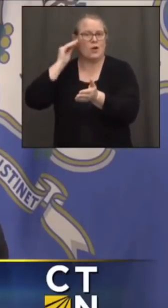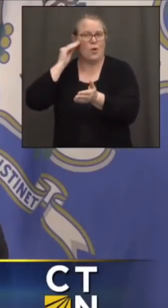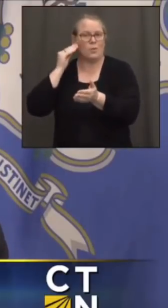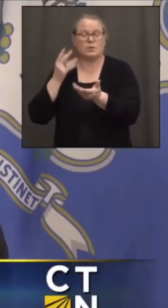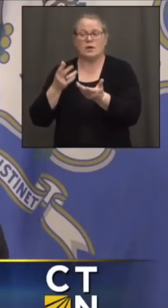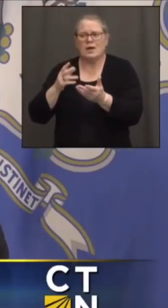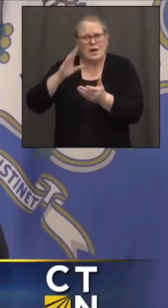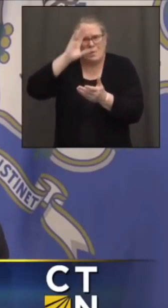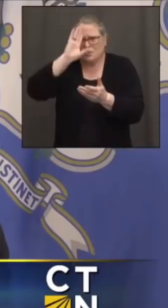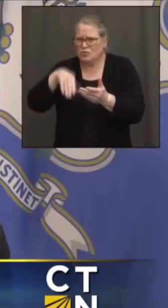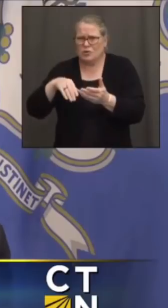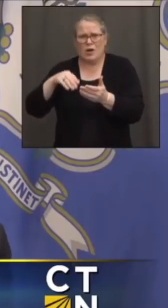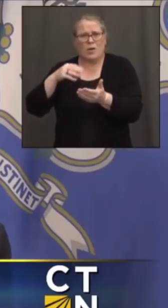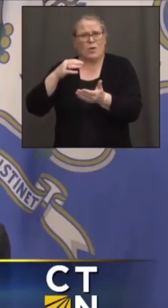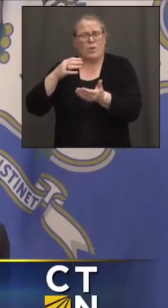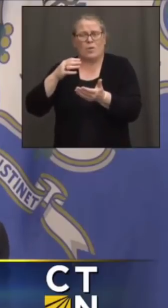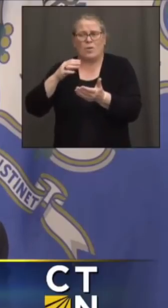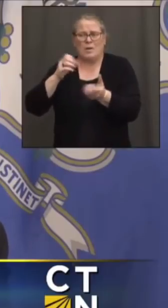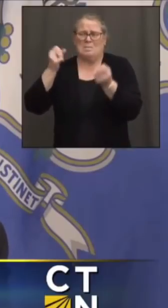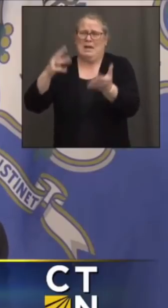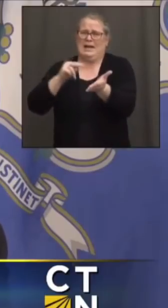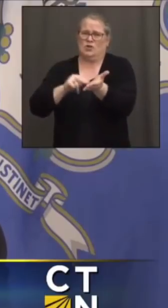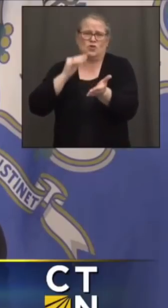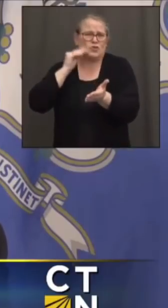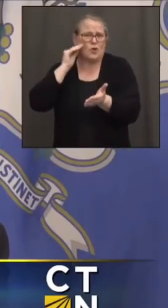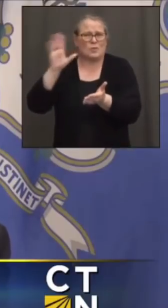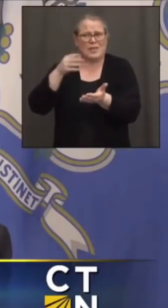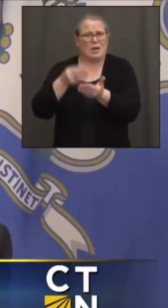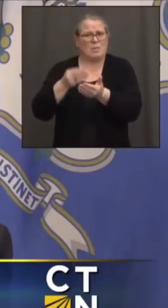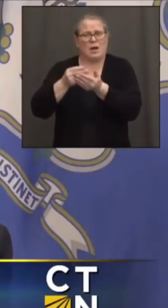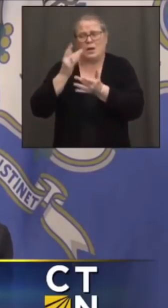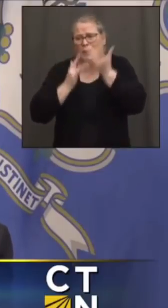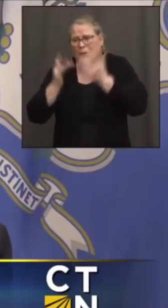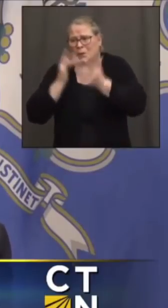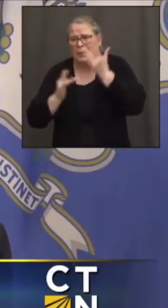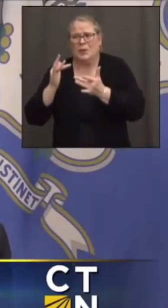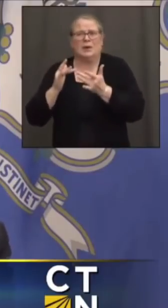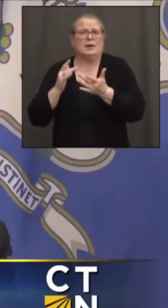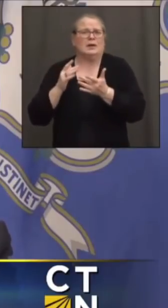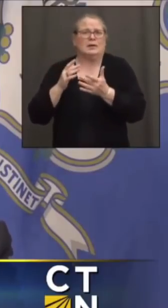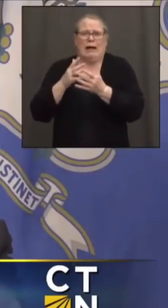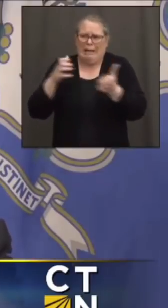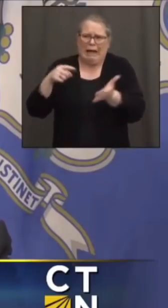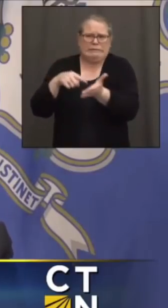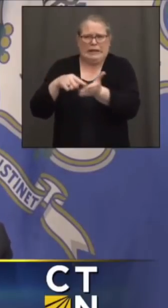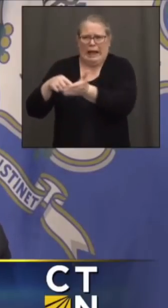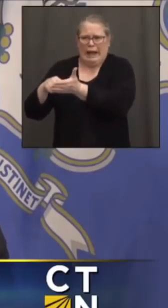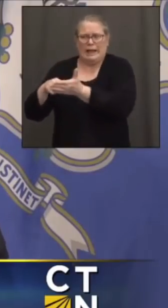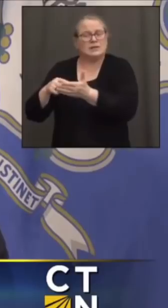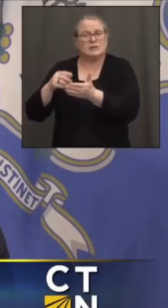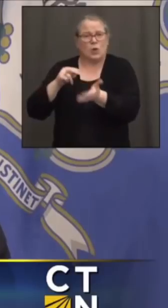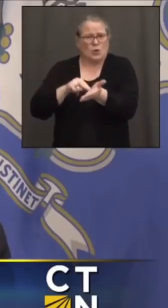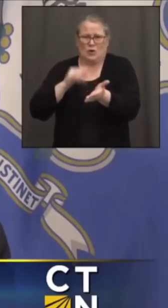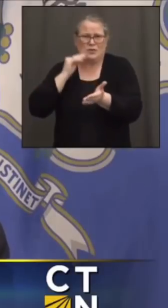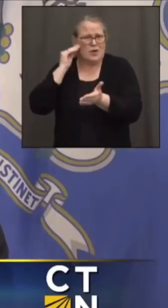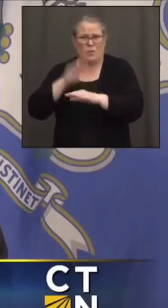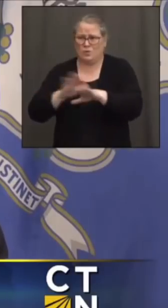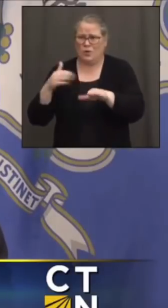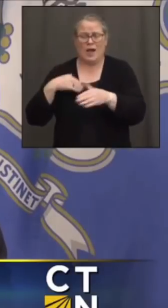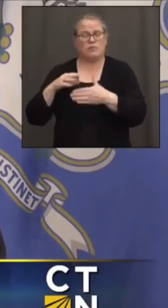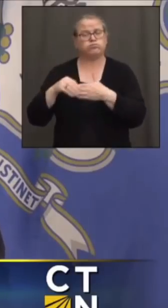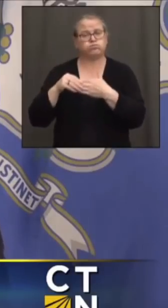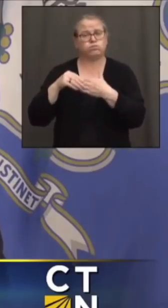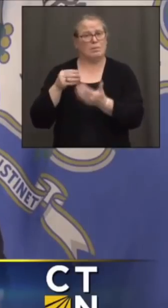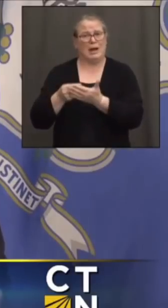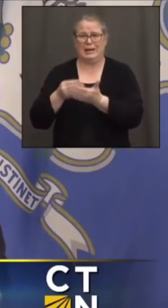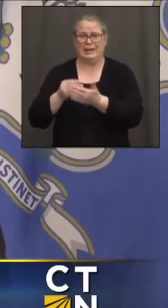homes are running on a very, very thin margin. They're leveraged to the eyeballs. They've got a lot of bank debt, so they don't have a lot of room. And when they sit